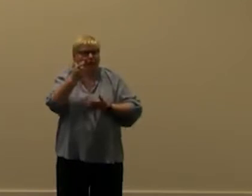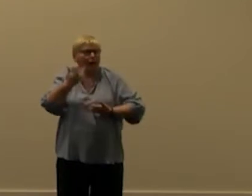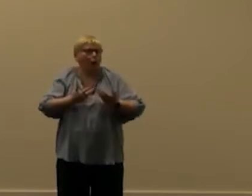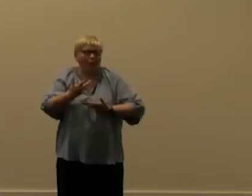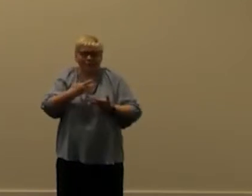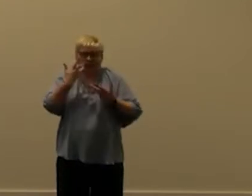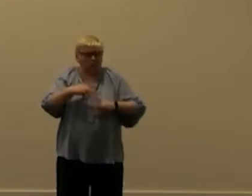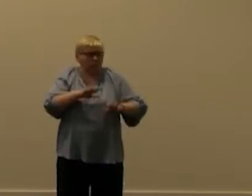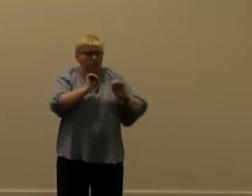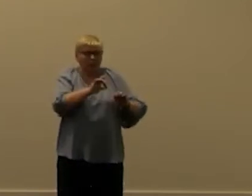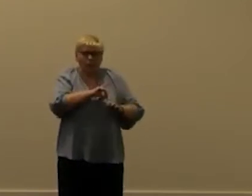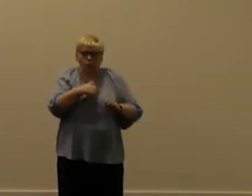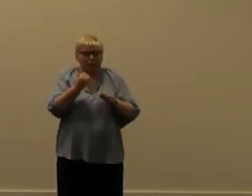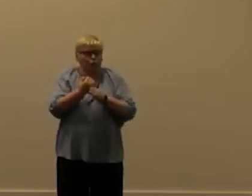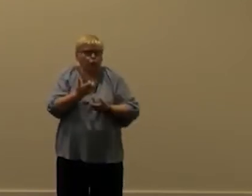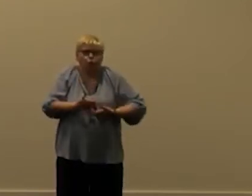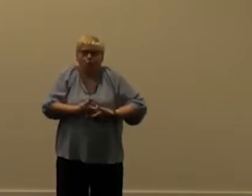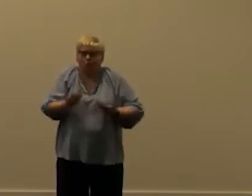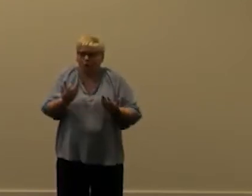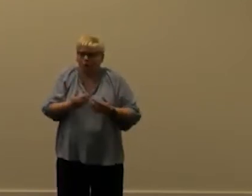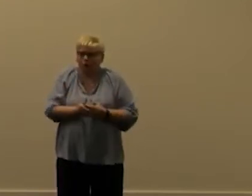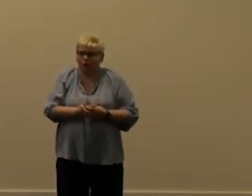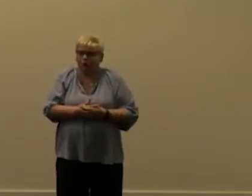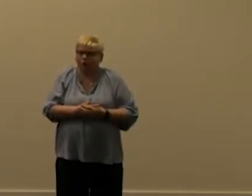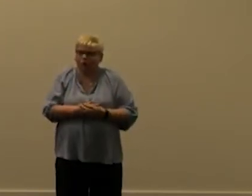because it's we're doing so much yeah yes